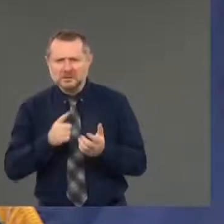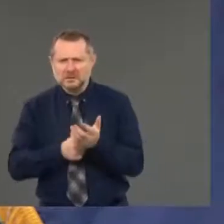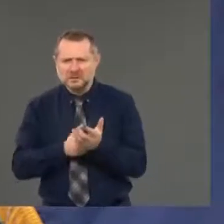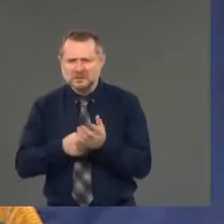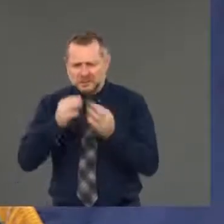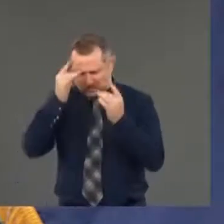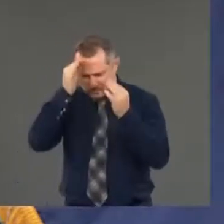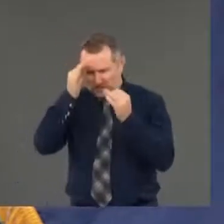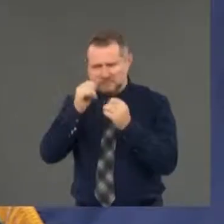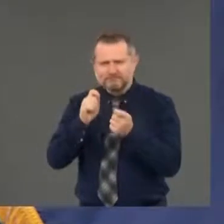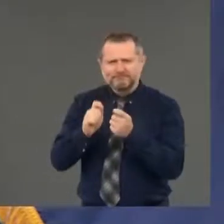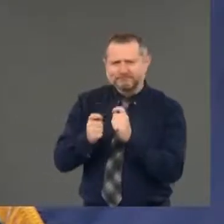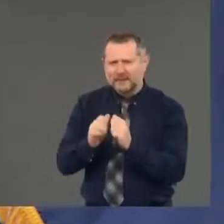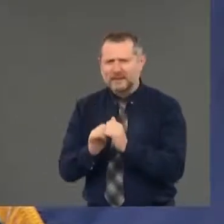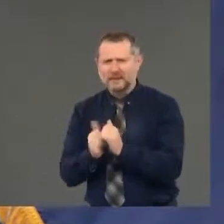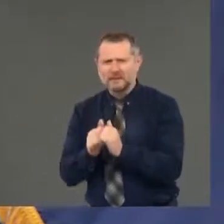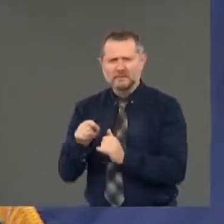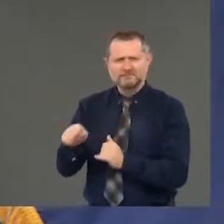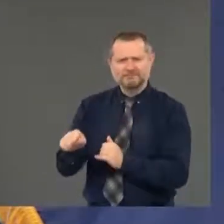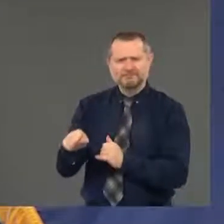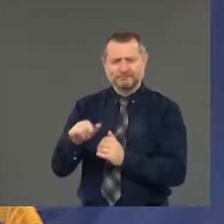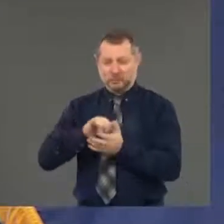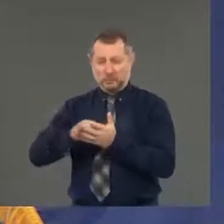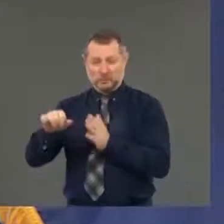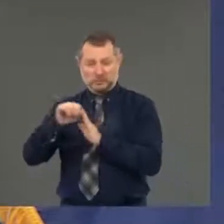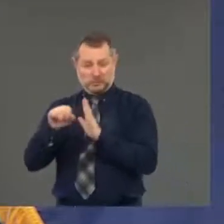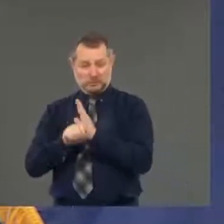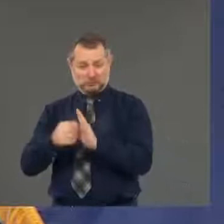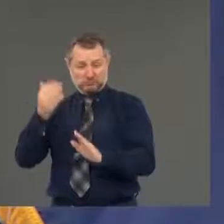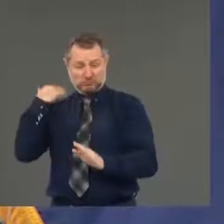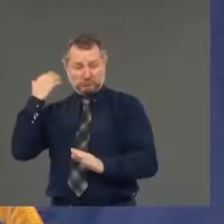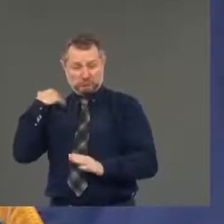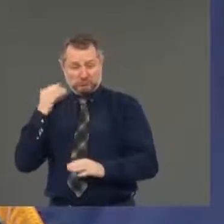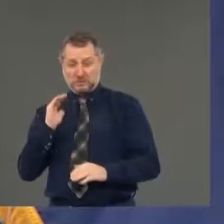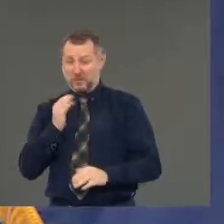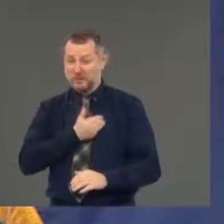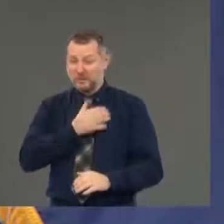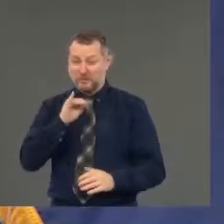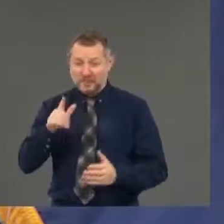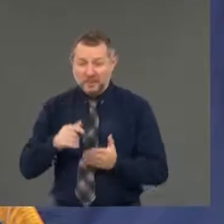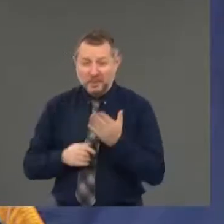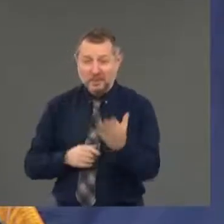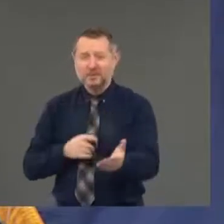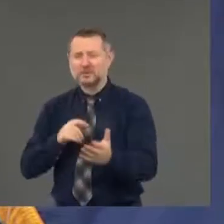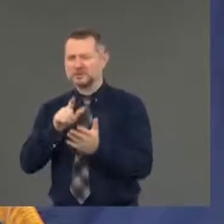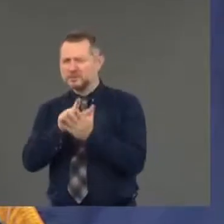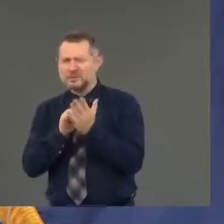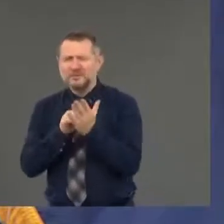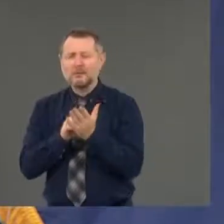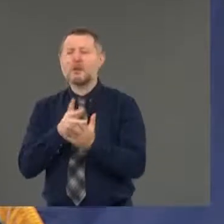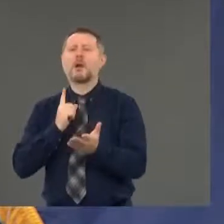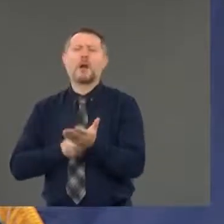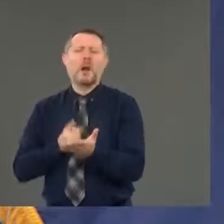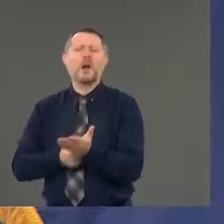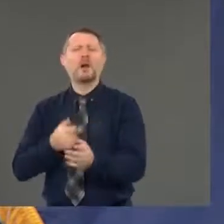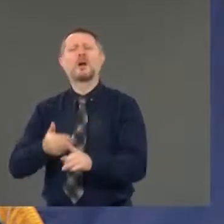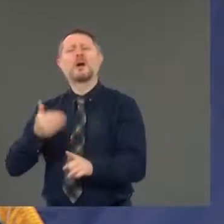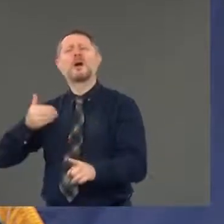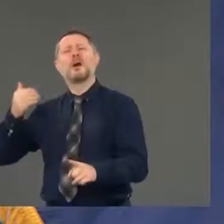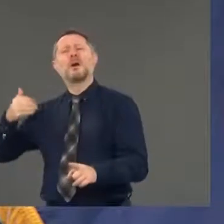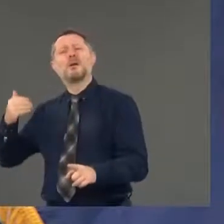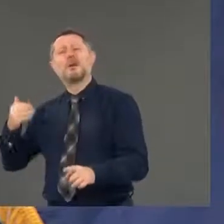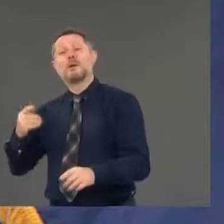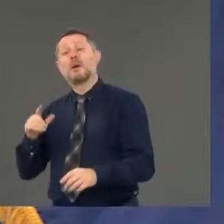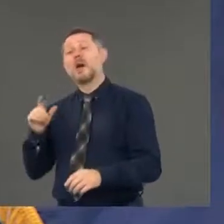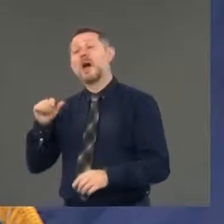What the state agenda, I feel good about because we've been talking about that for years. You know, I put the attorney general as a special prosecutor